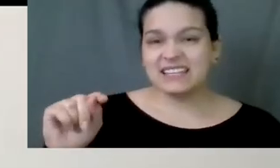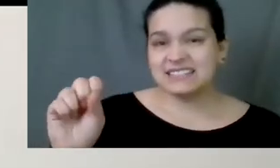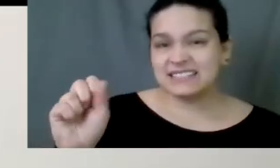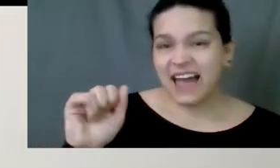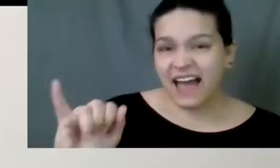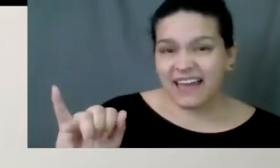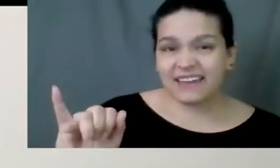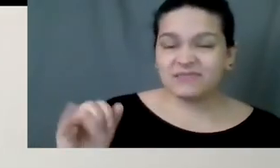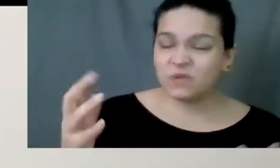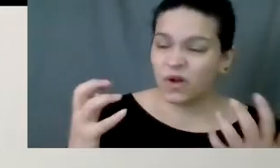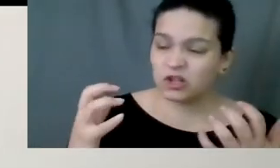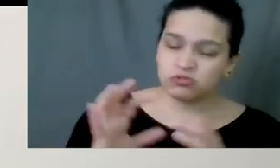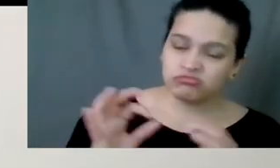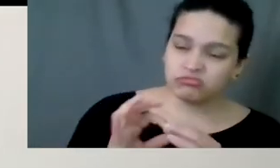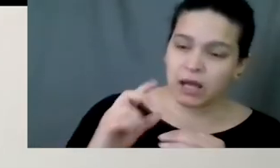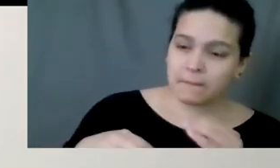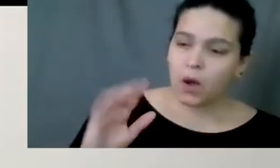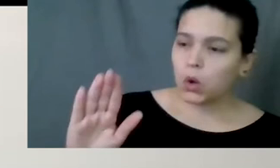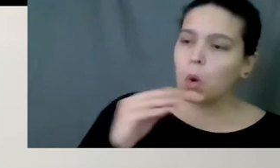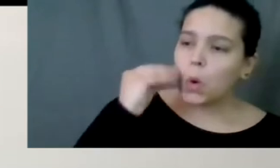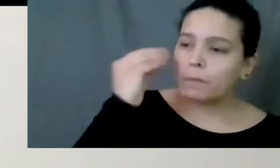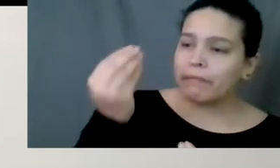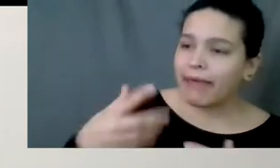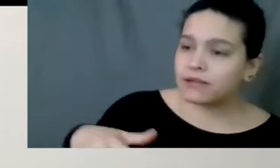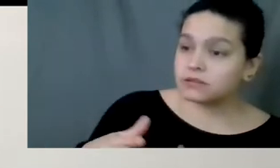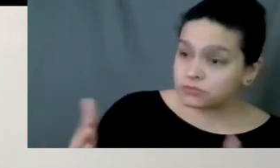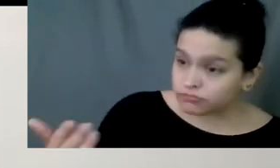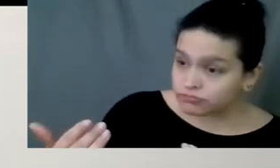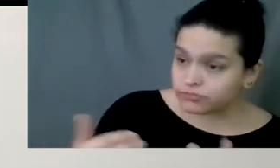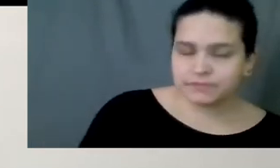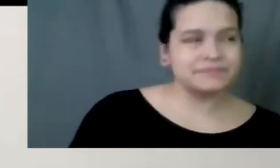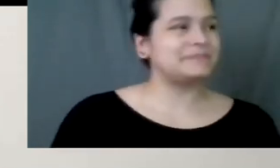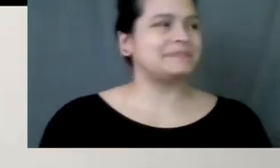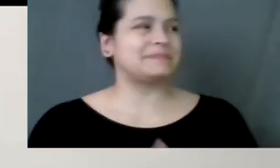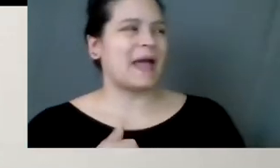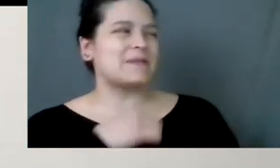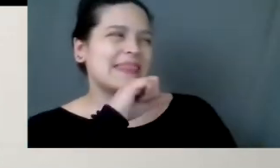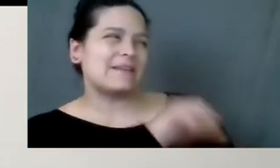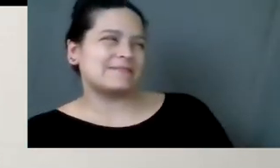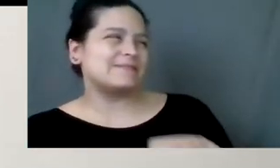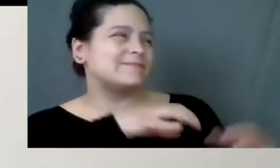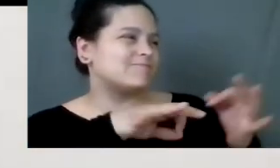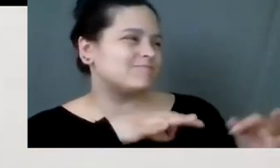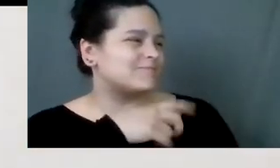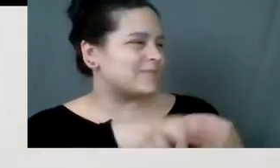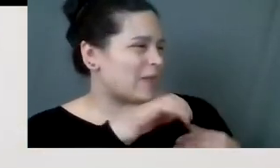Sai, you want to tell us a little bit about your homelands? I would love to.